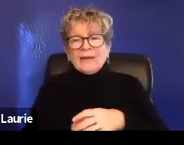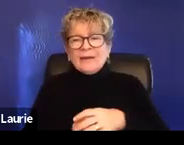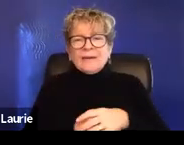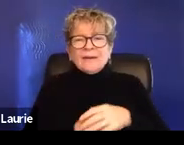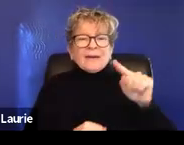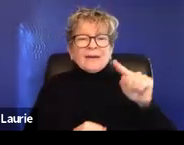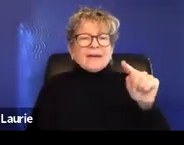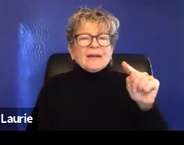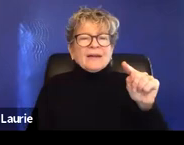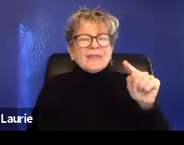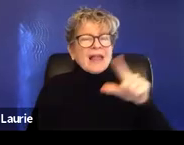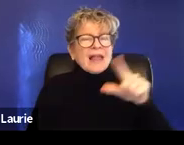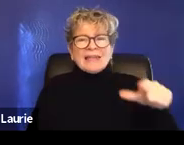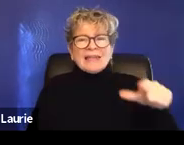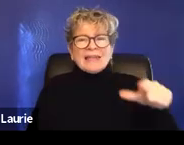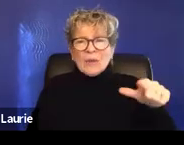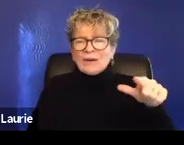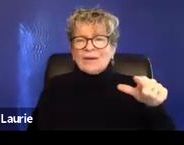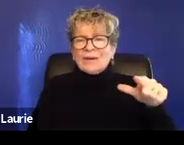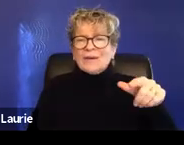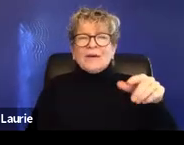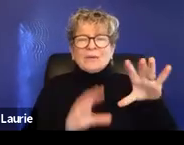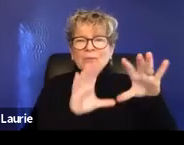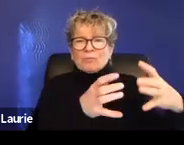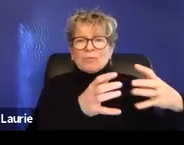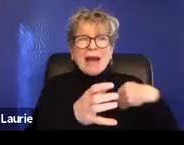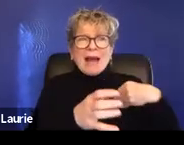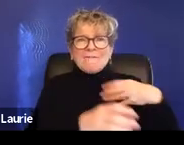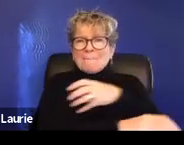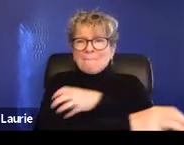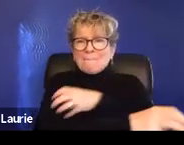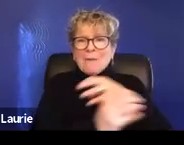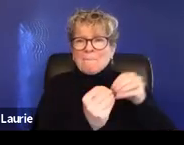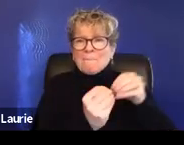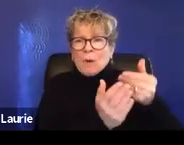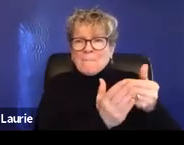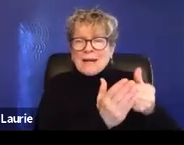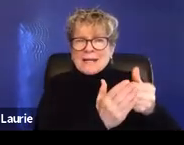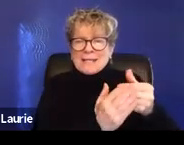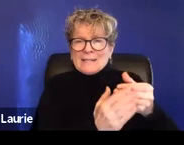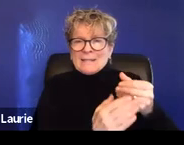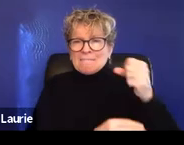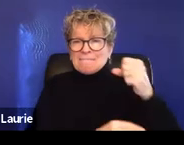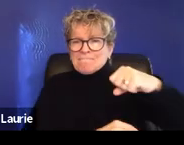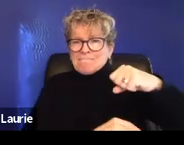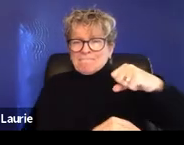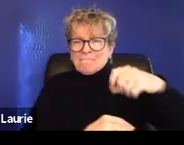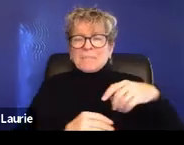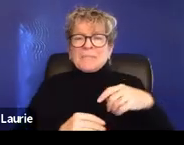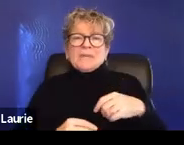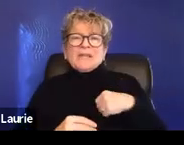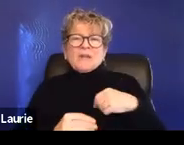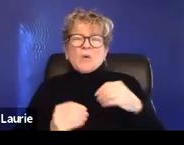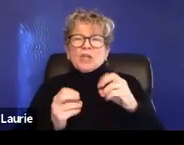power. Um, so it's been really hard to get, um, more protections in place for